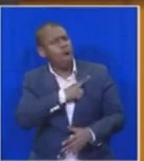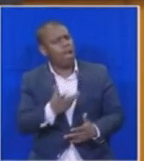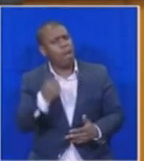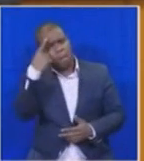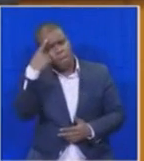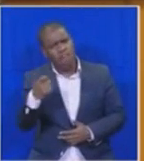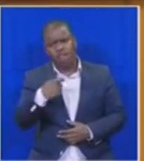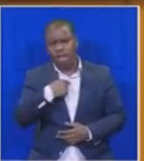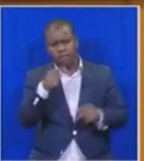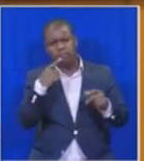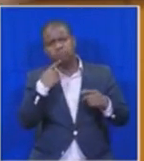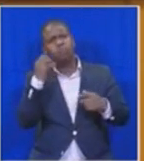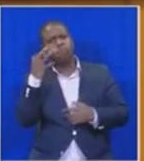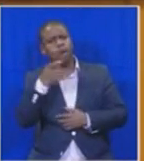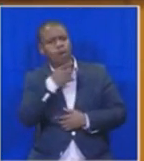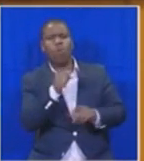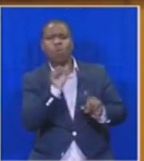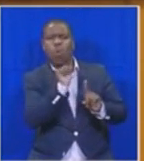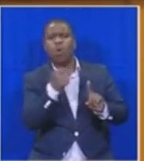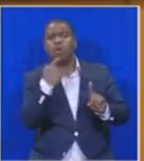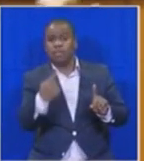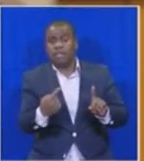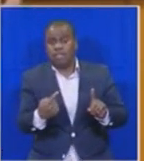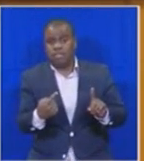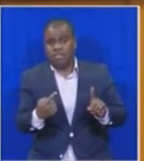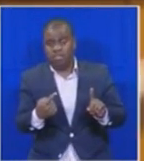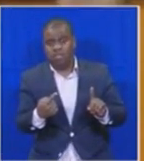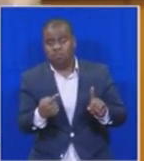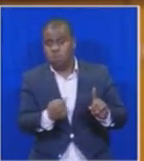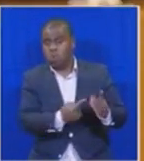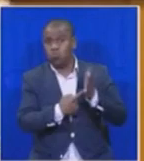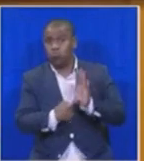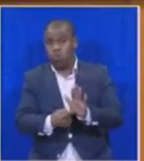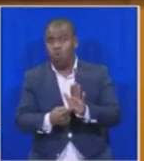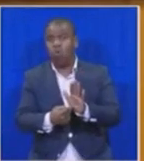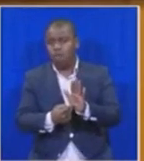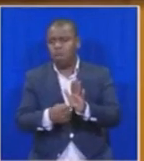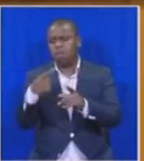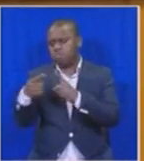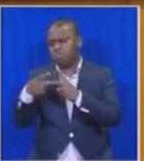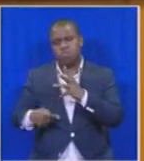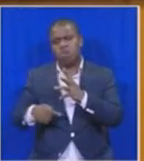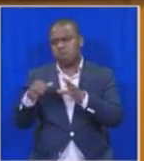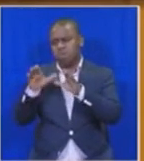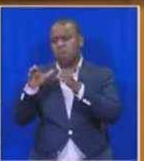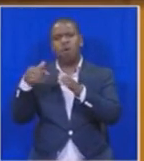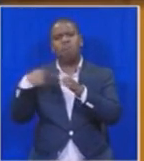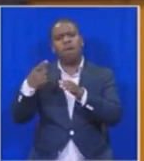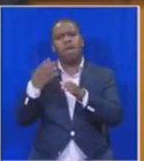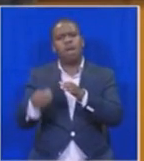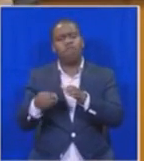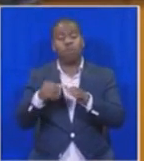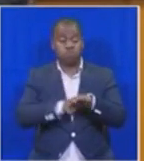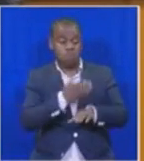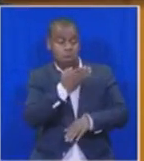that the controversial statement was reflected in the views of the cabinet? And whether the minister